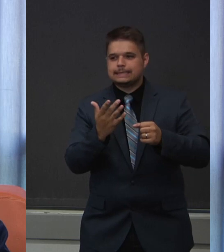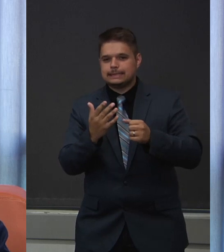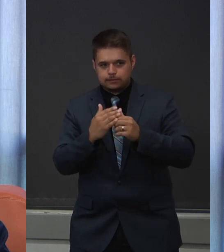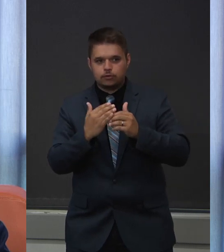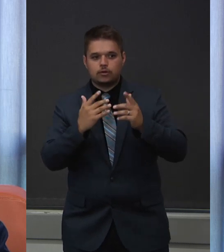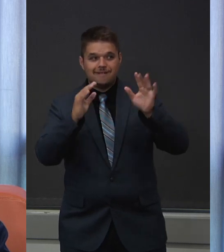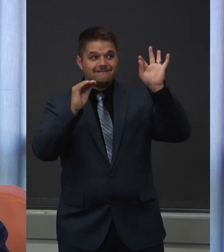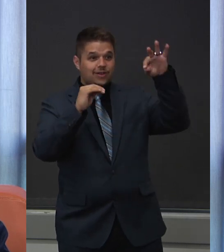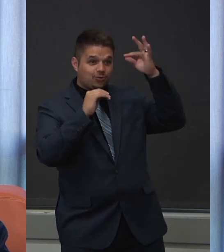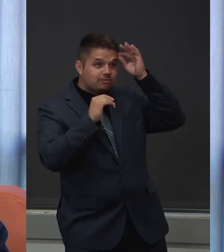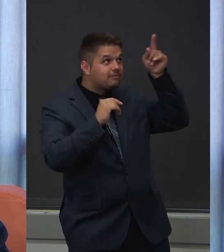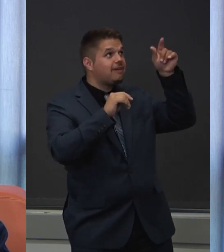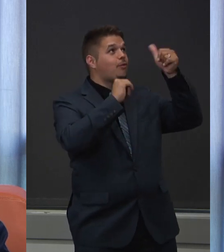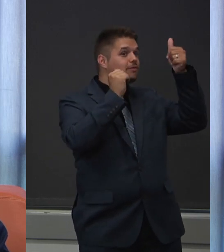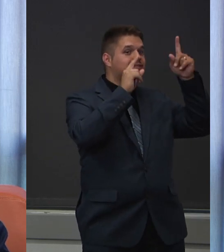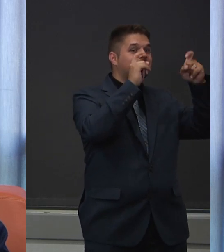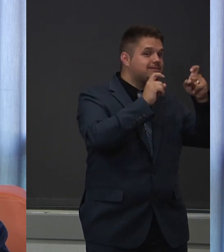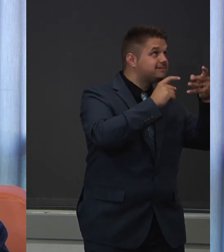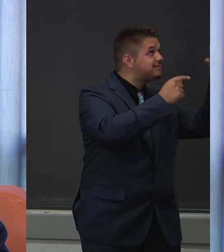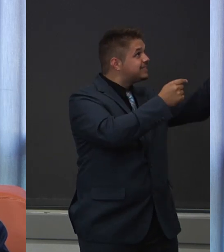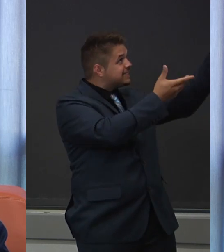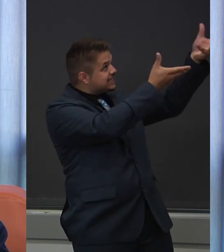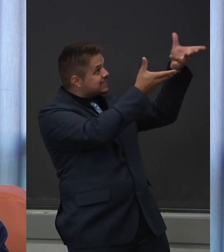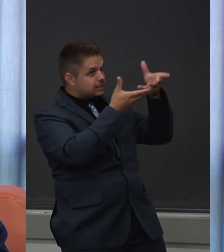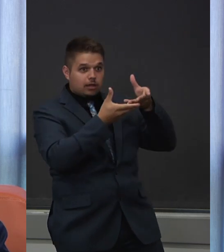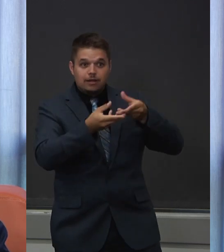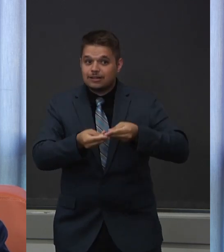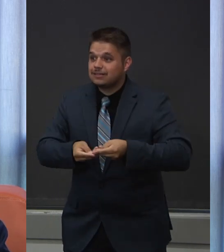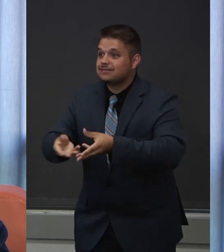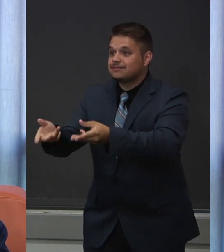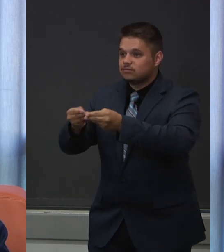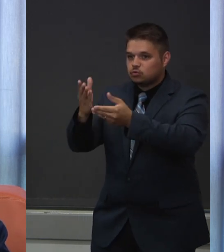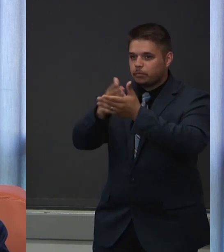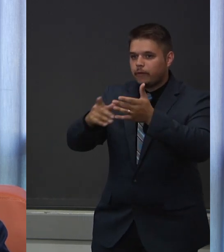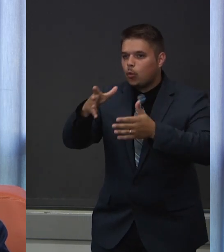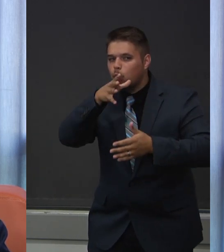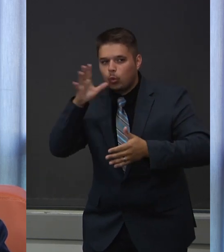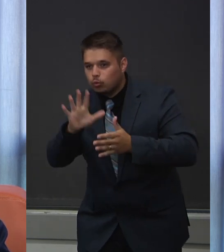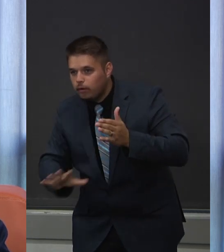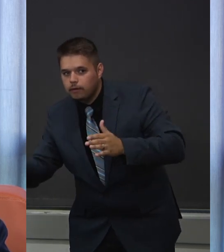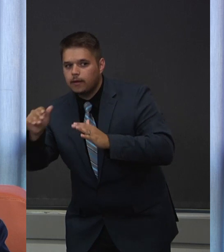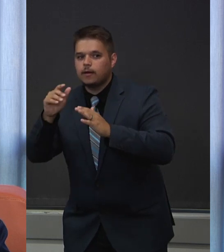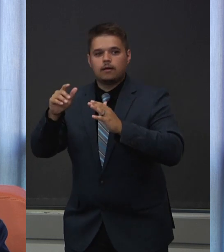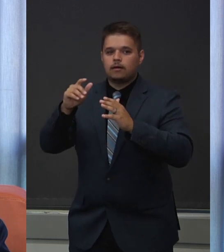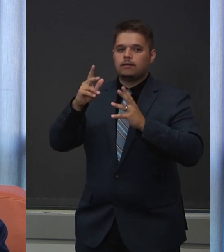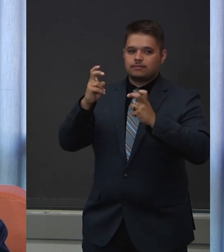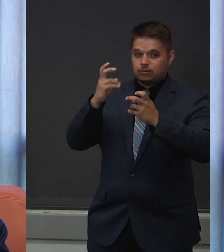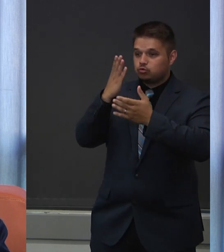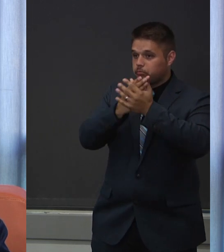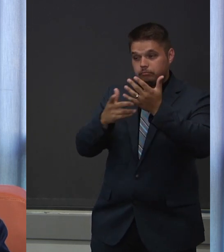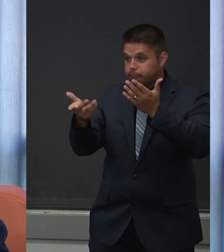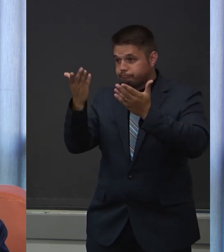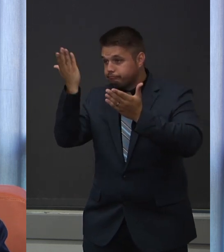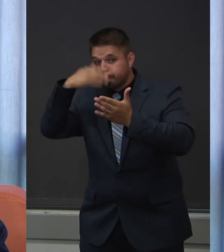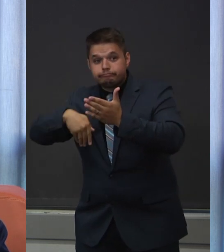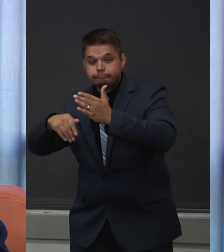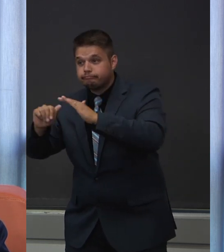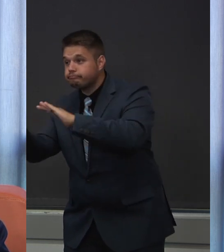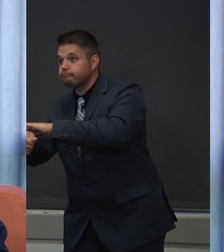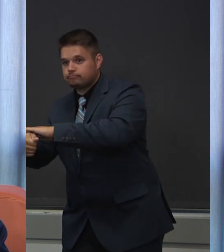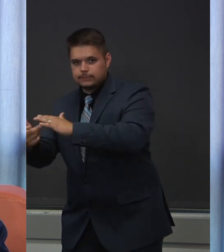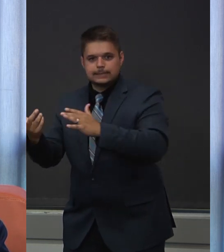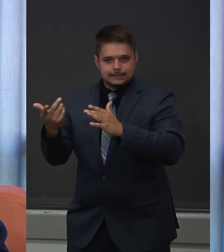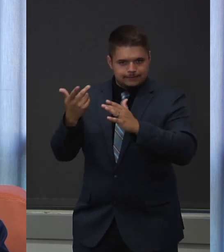distributed, including to rural areas and areas that are underserved. So throughout Oregon,